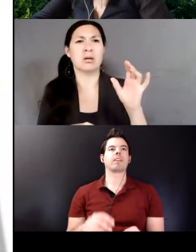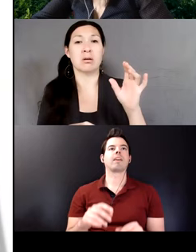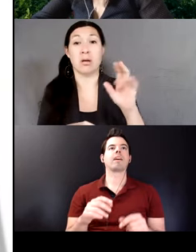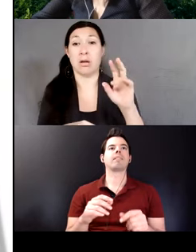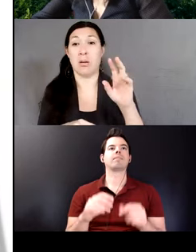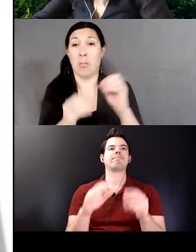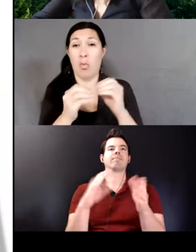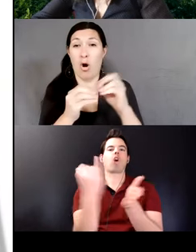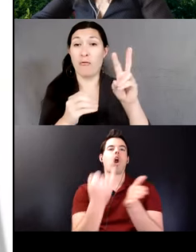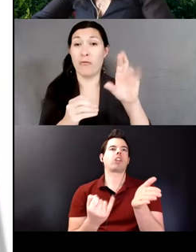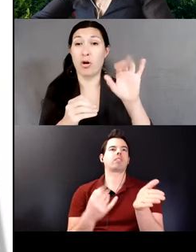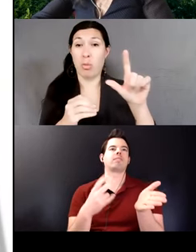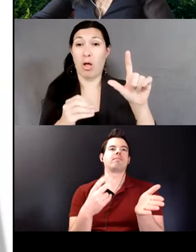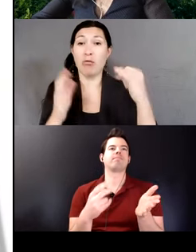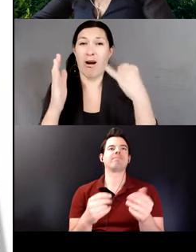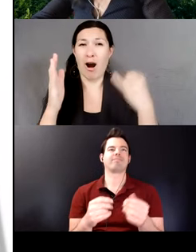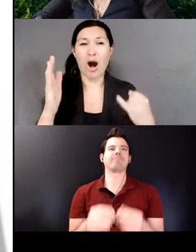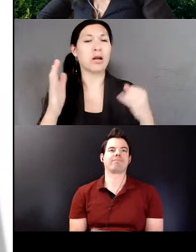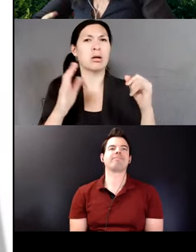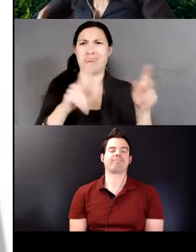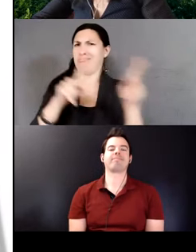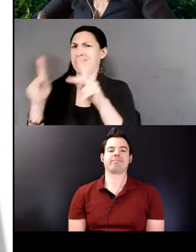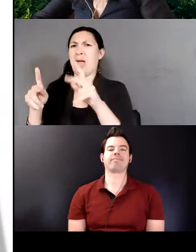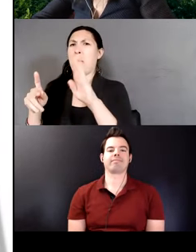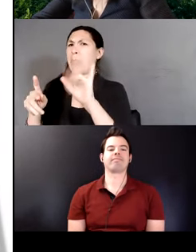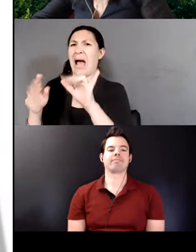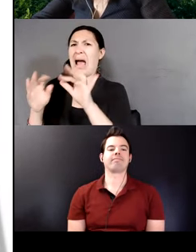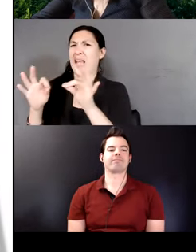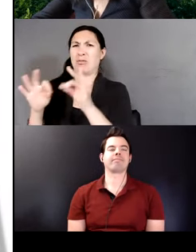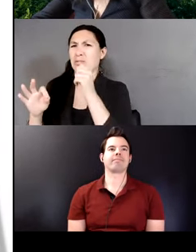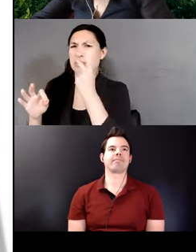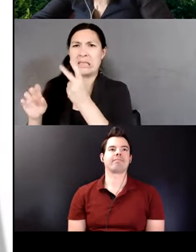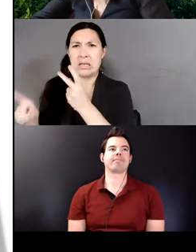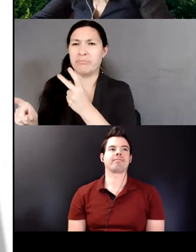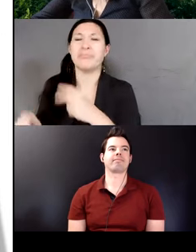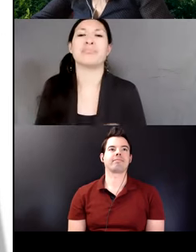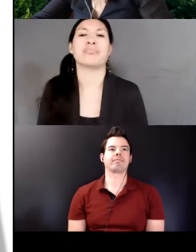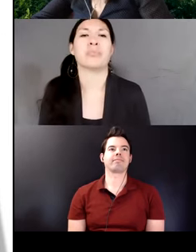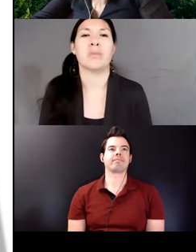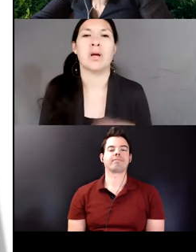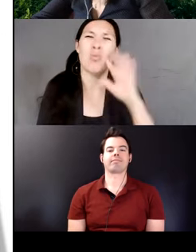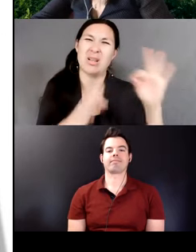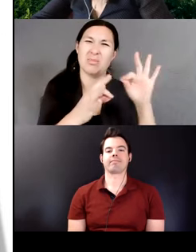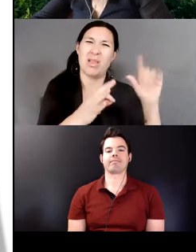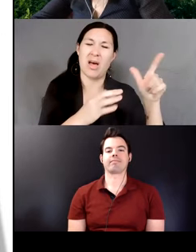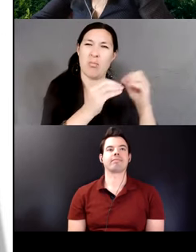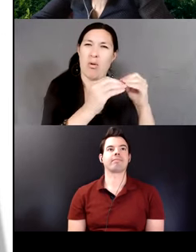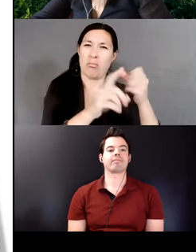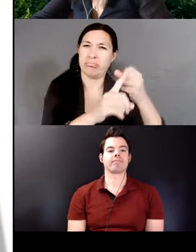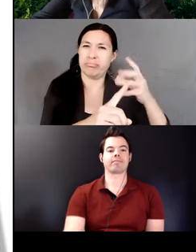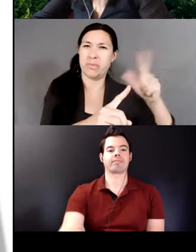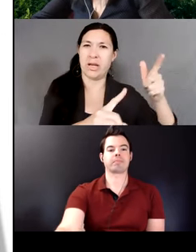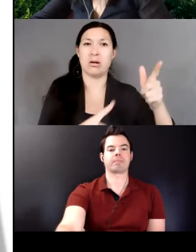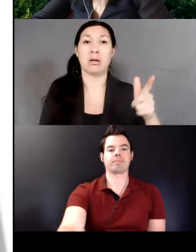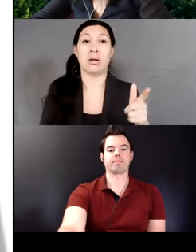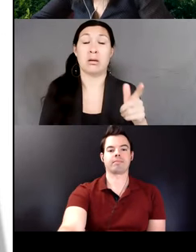the speech of bilinguals. I will come back to this later. However, these varieties are not well studied.